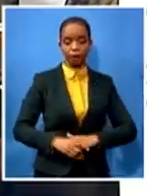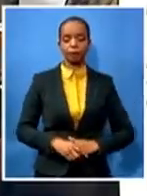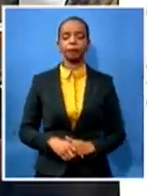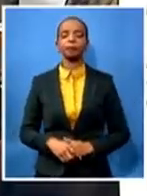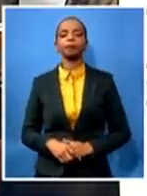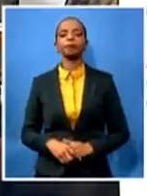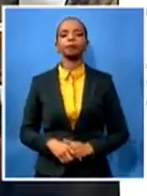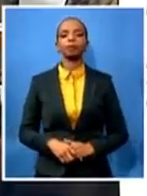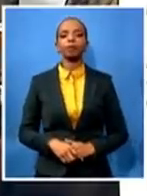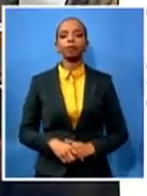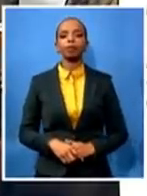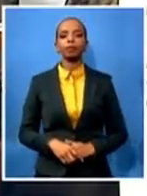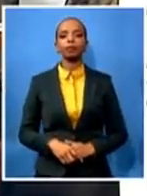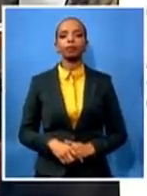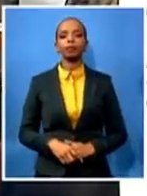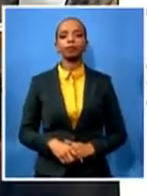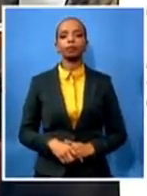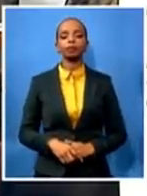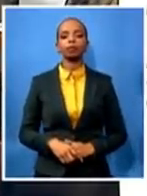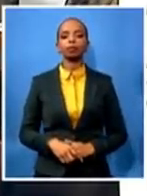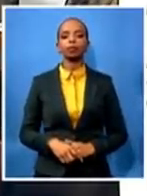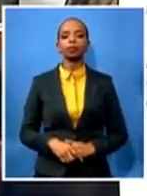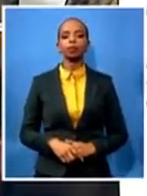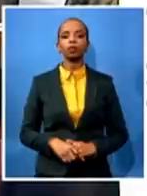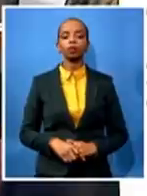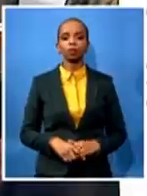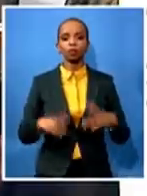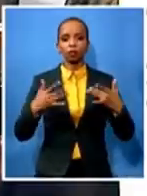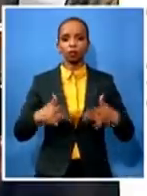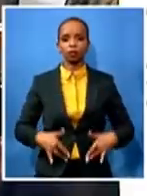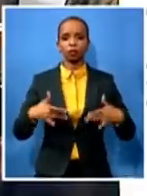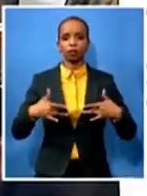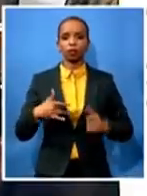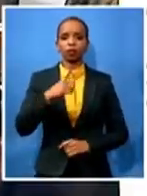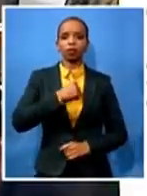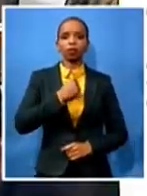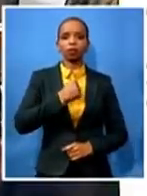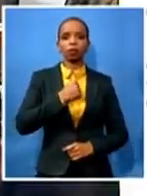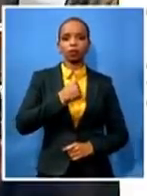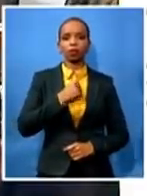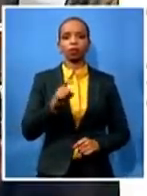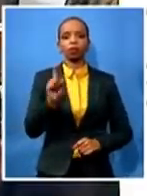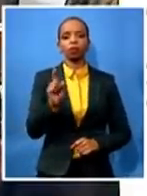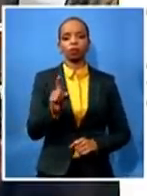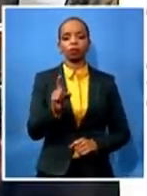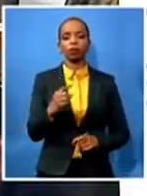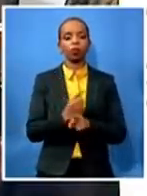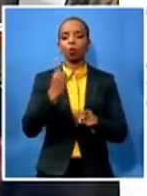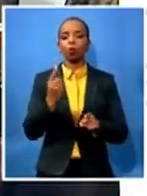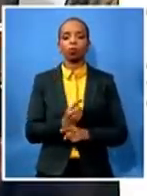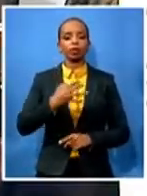my life and that of my family has been always under threat from as far back as in the 80s